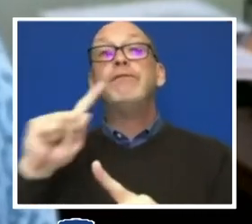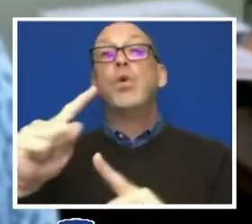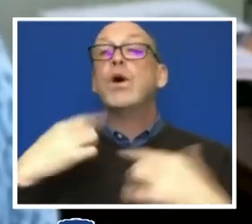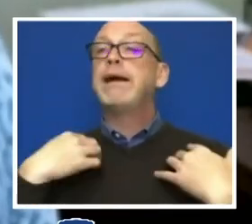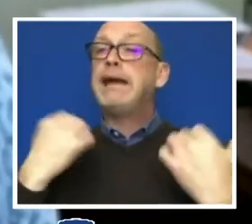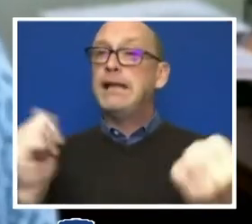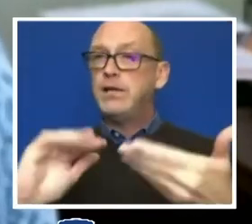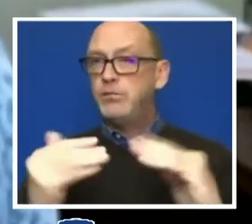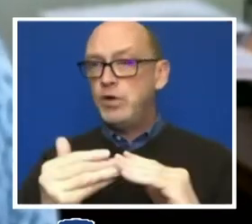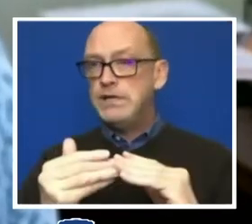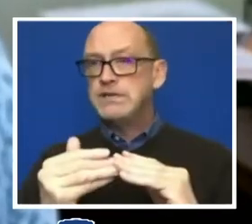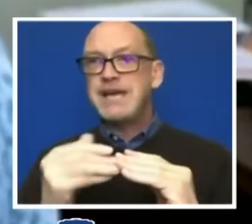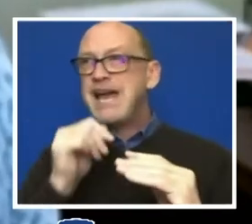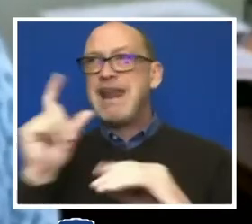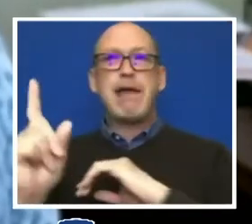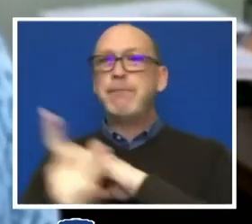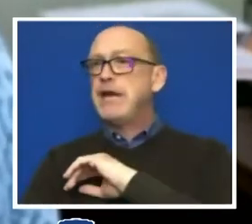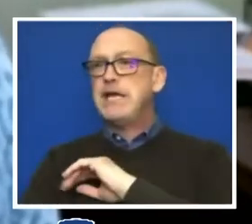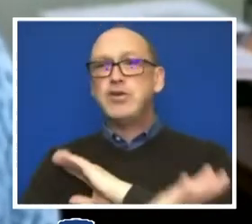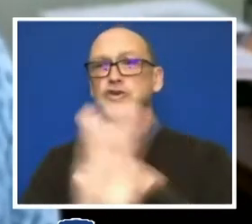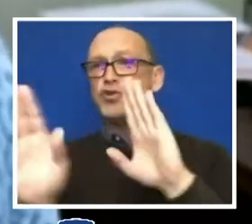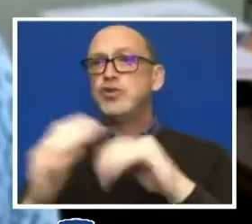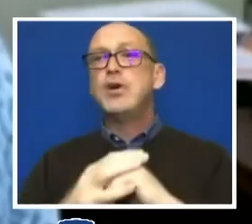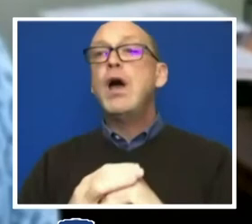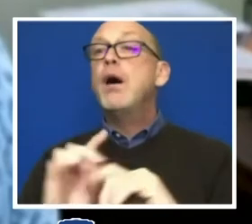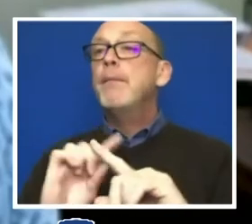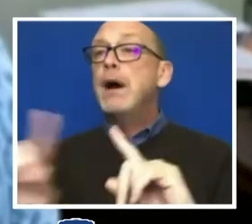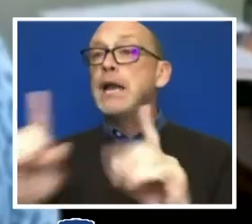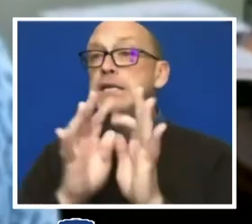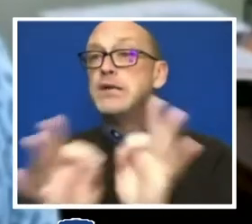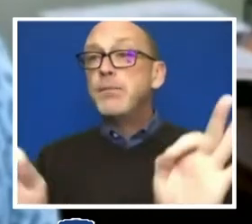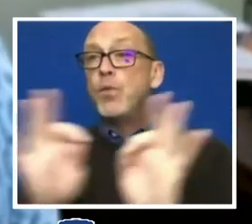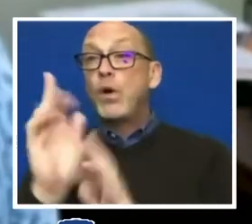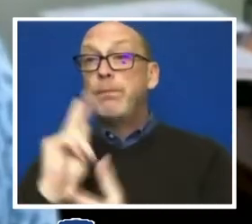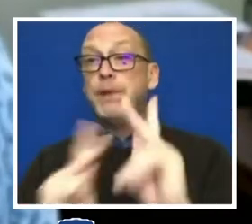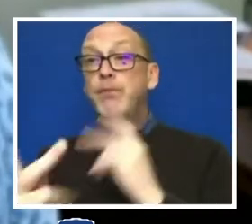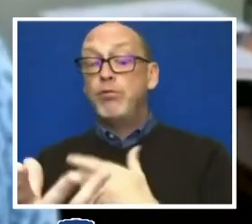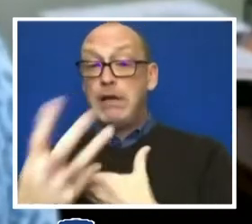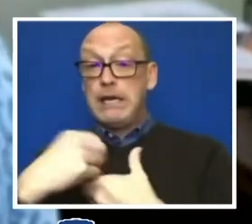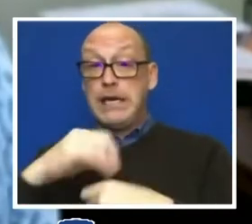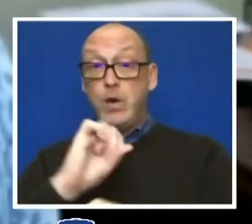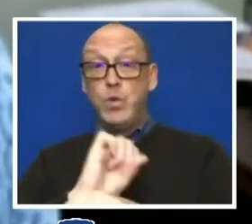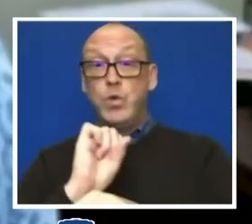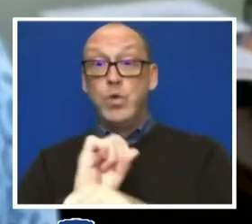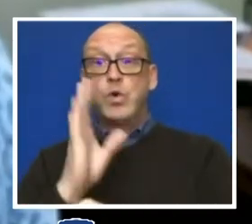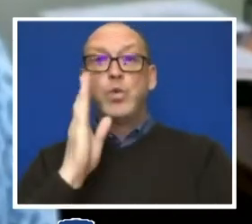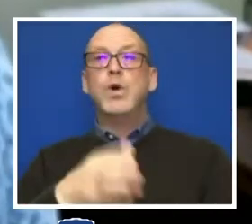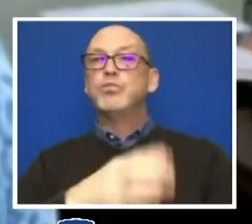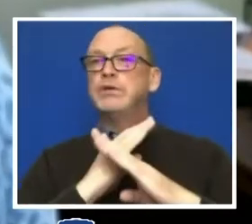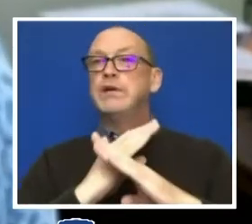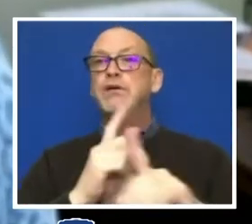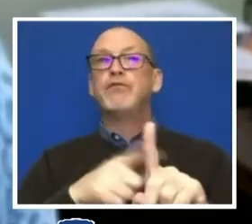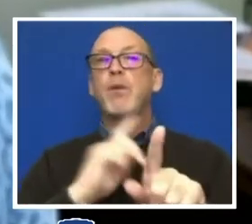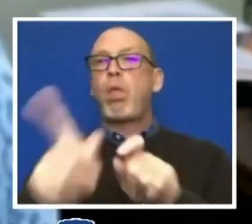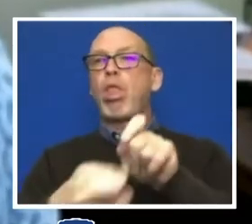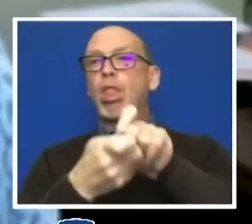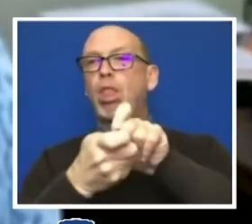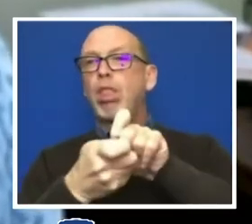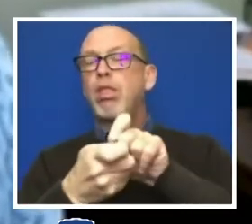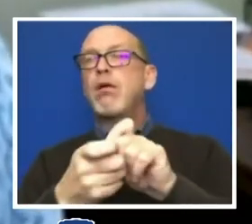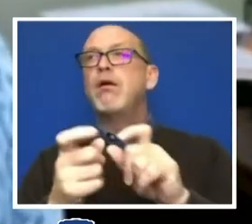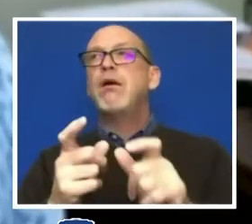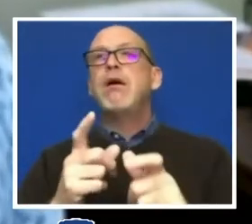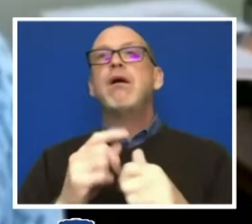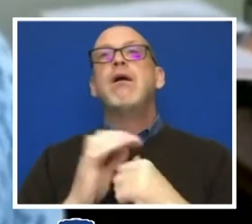rather than punishment. And it's important that those who engage in the work will be protected from retribution and recrimination.